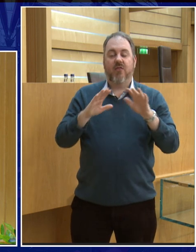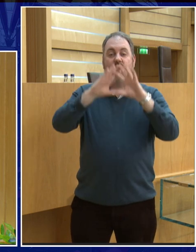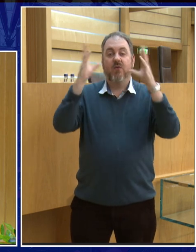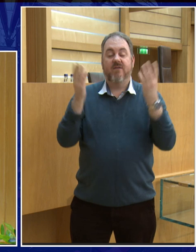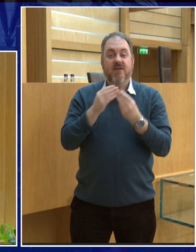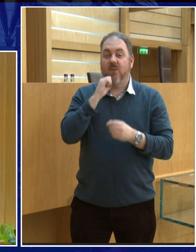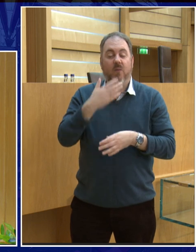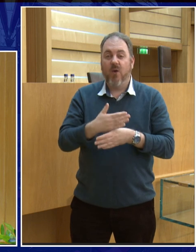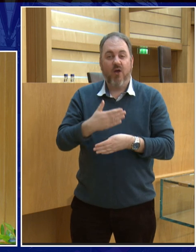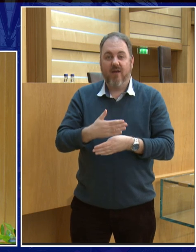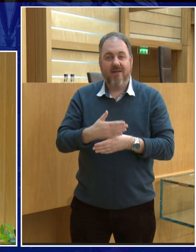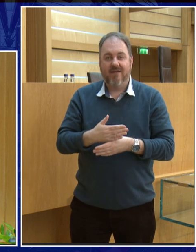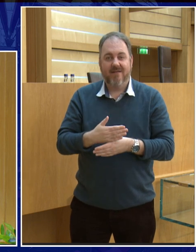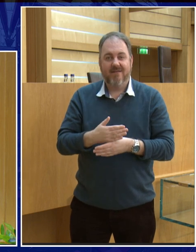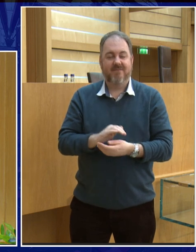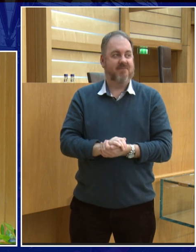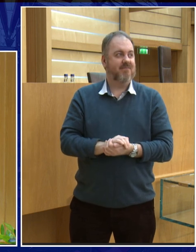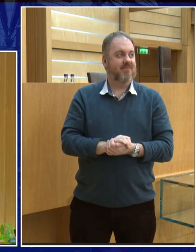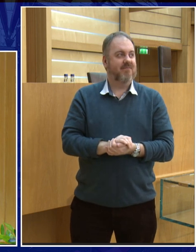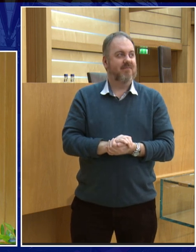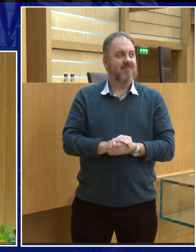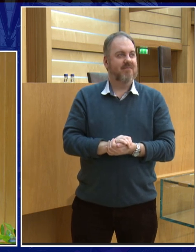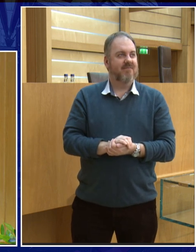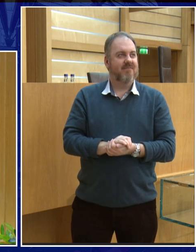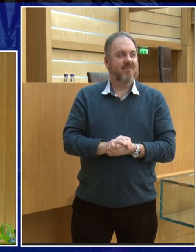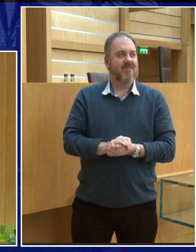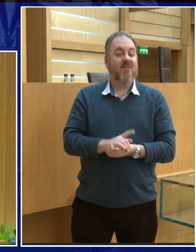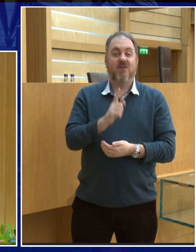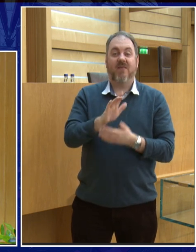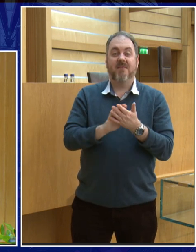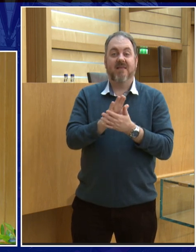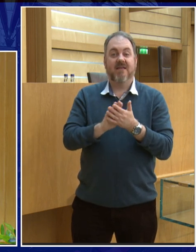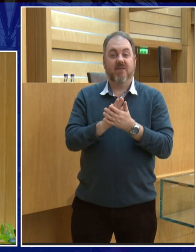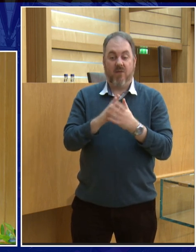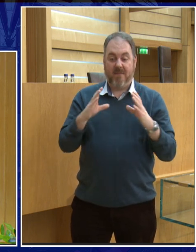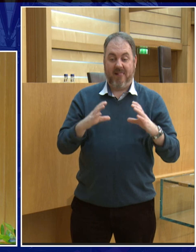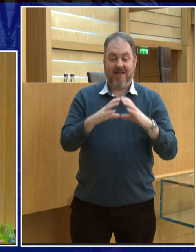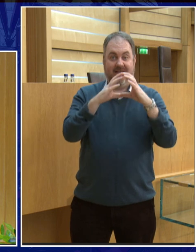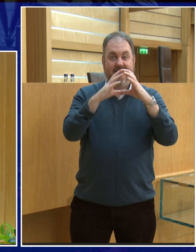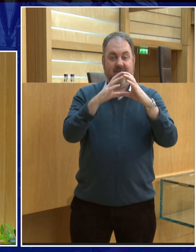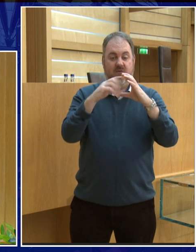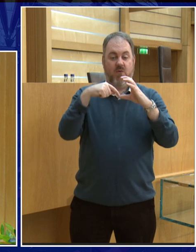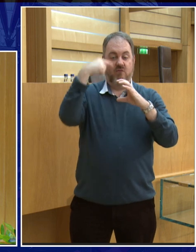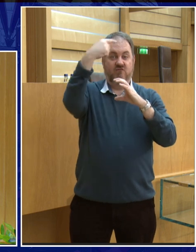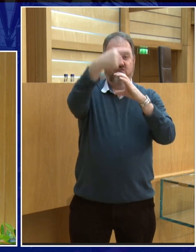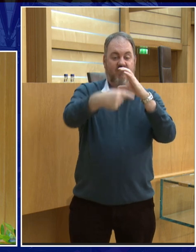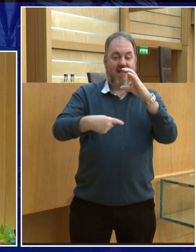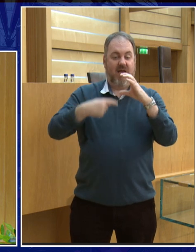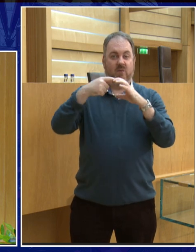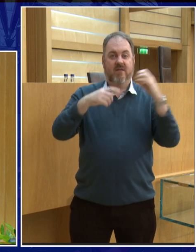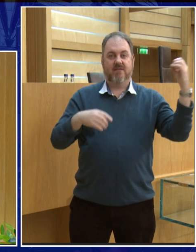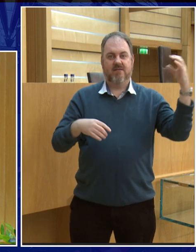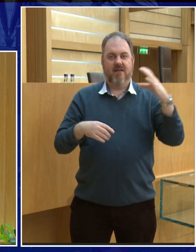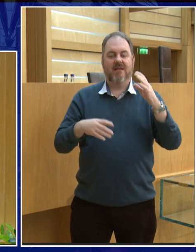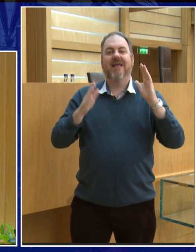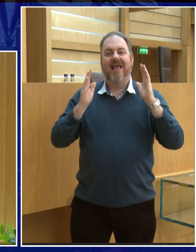middle. An ellipse has what we call two foci. And for a planet to go around the sun or for the moon to go around us, it